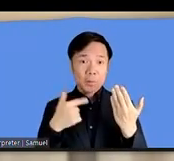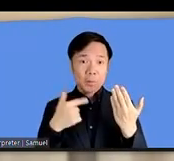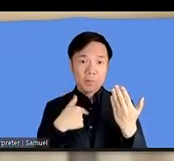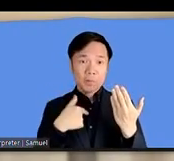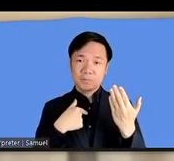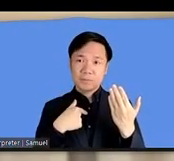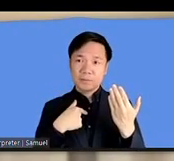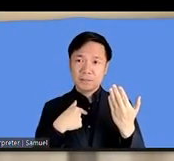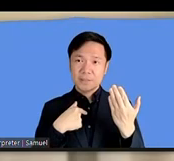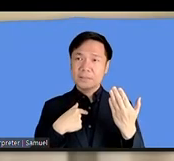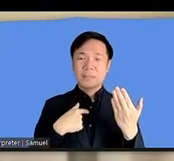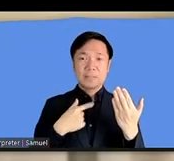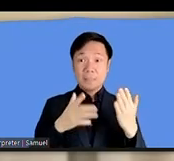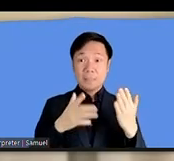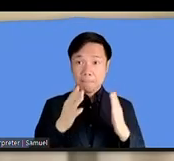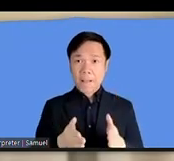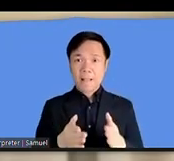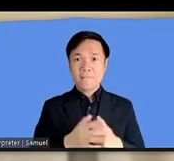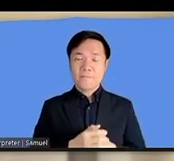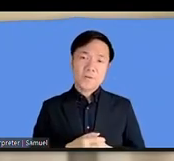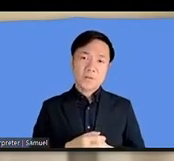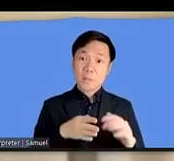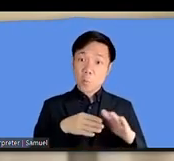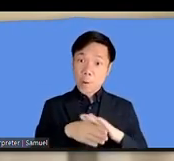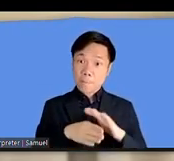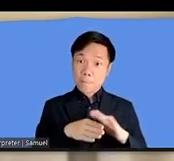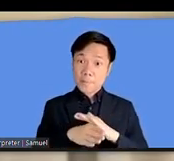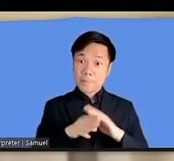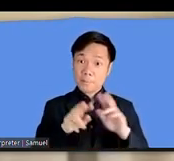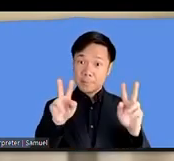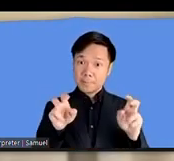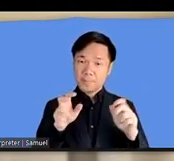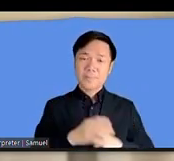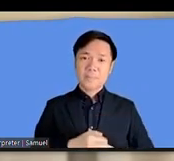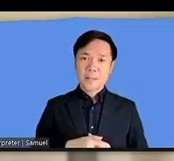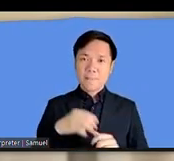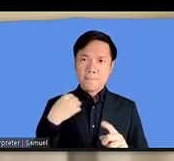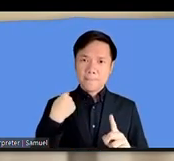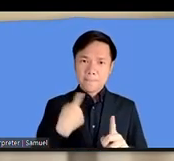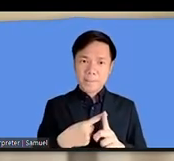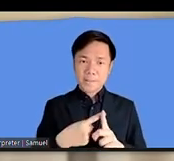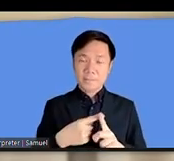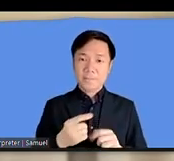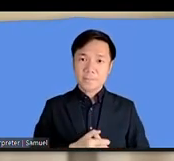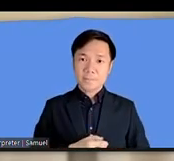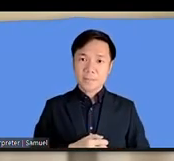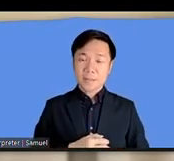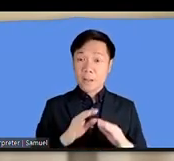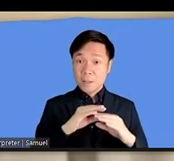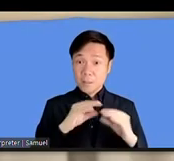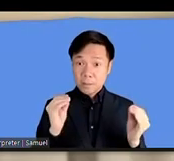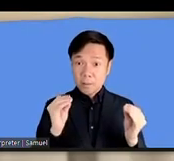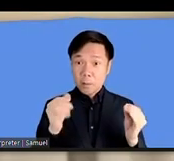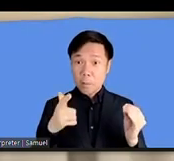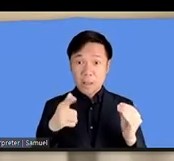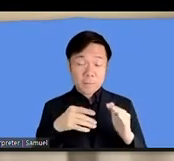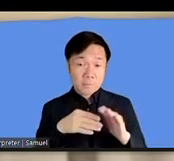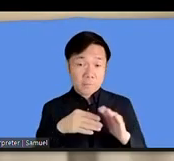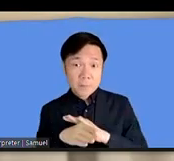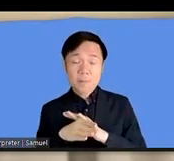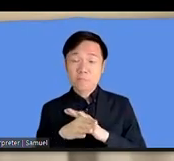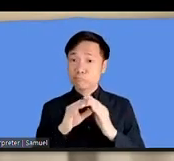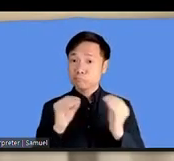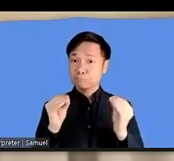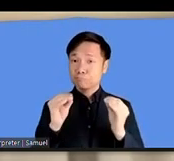key component in web accessibility. And then another issue was involvement of persons with disabilities, because we realized that